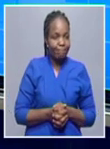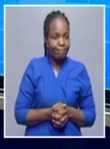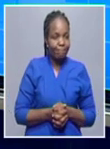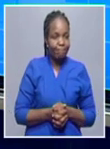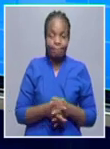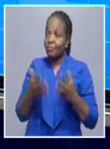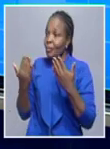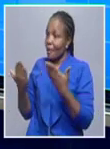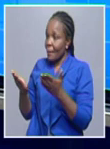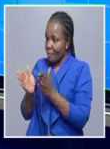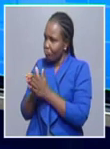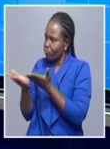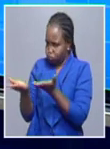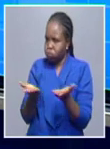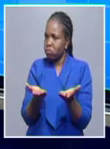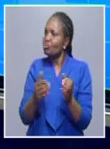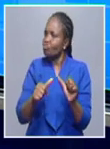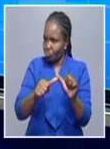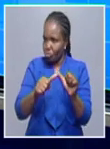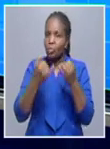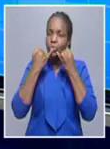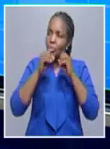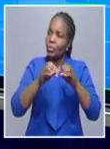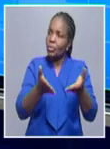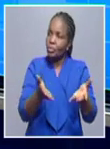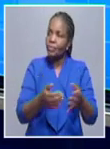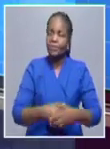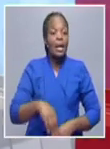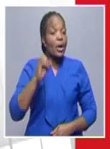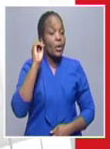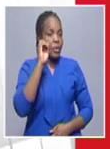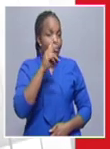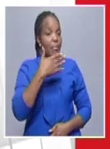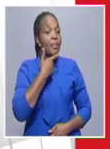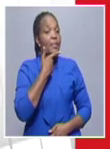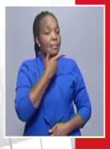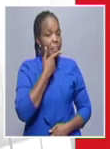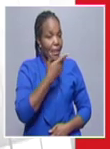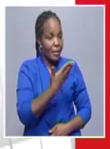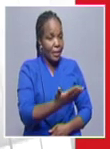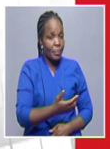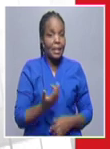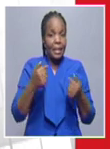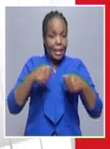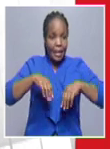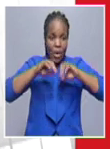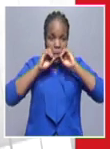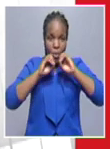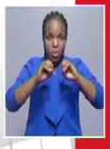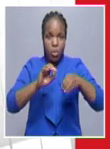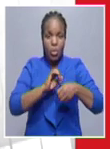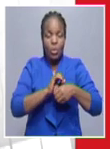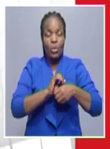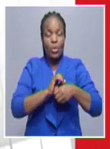please do do go ahead with the update okay thank you very much we announced 14